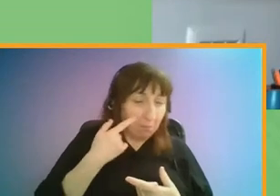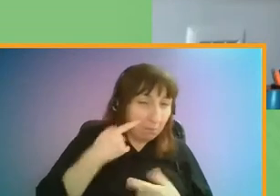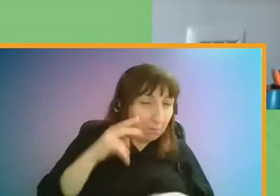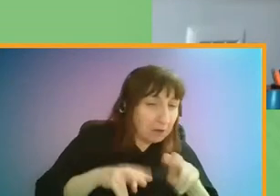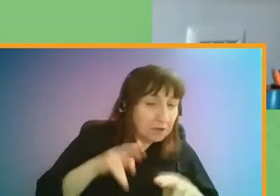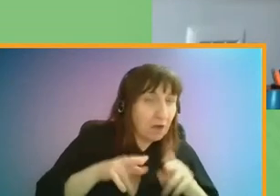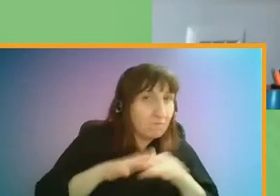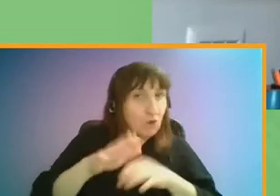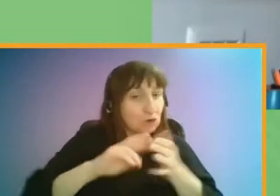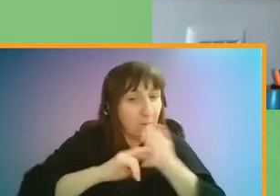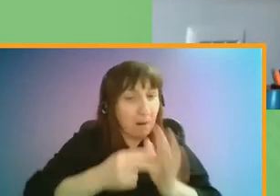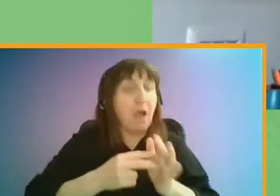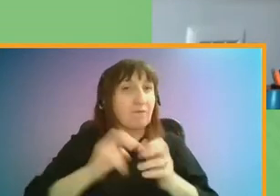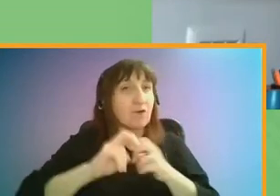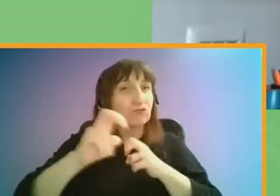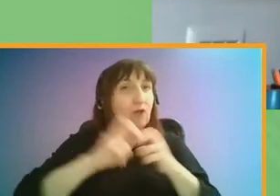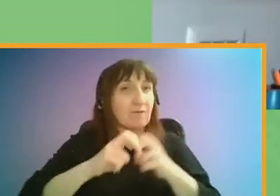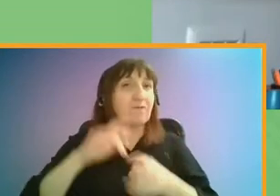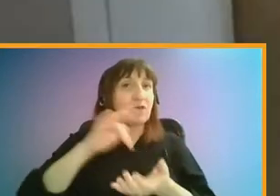travel scenarios for the city.